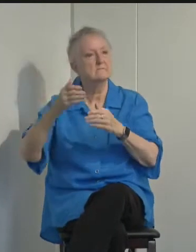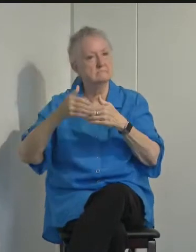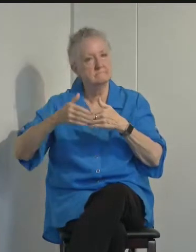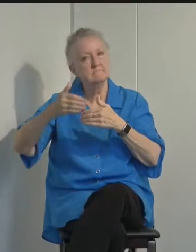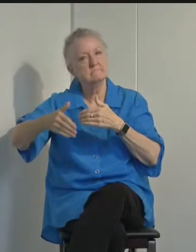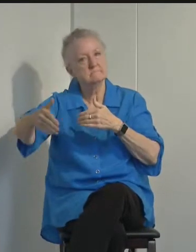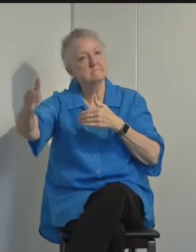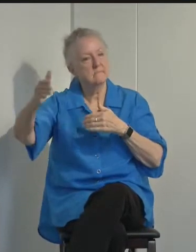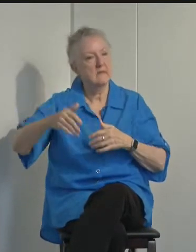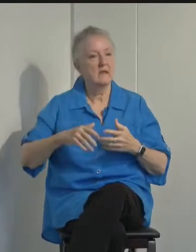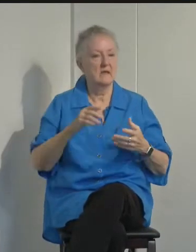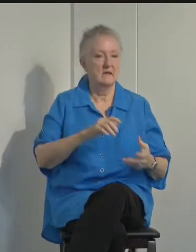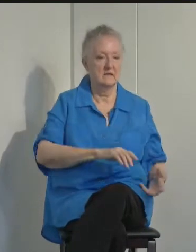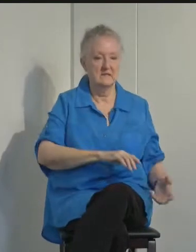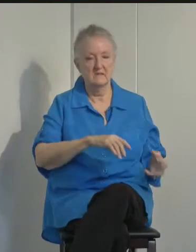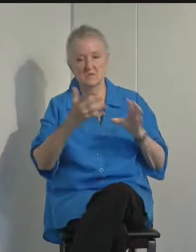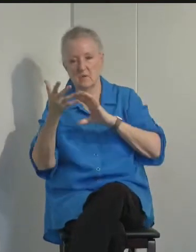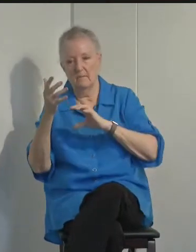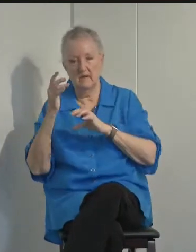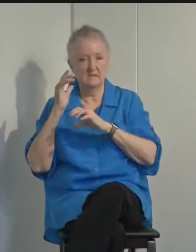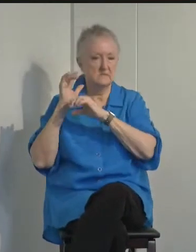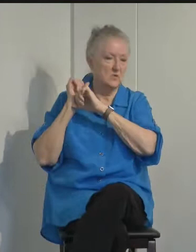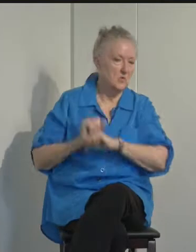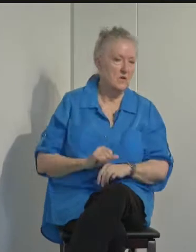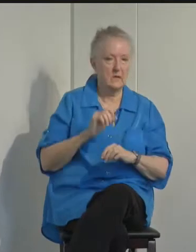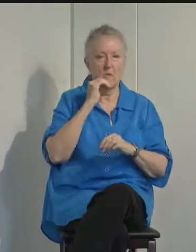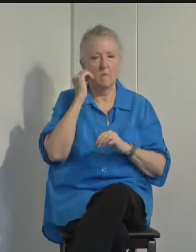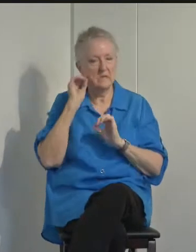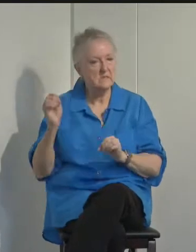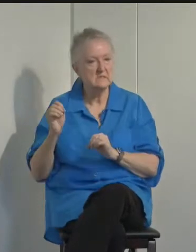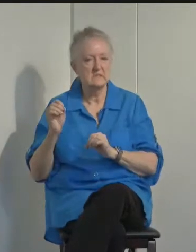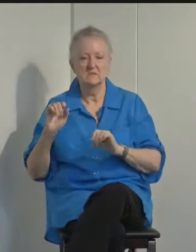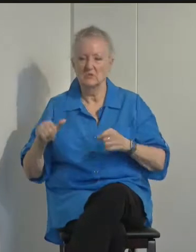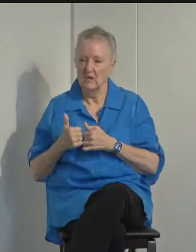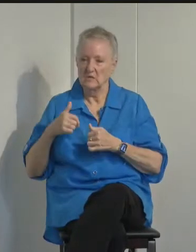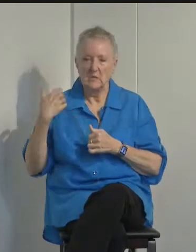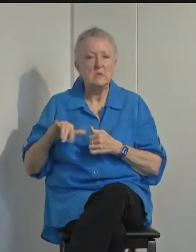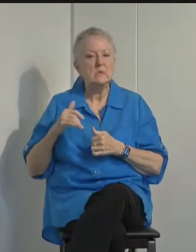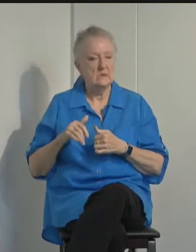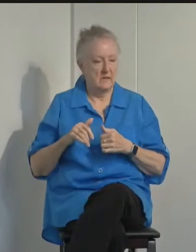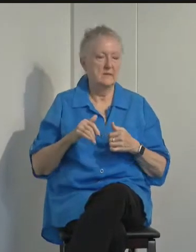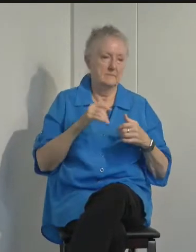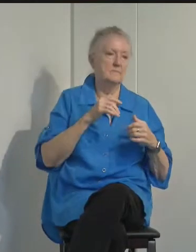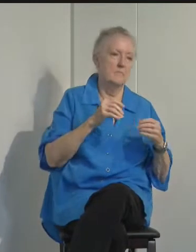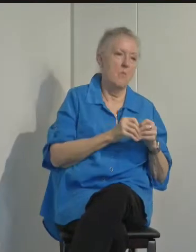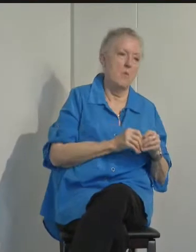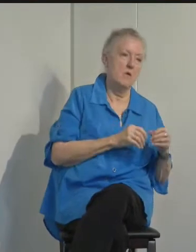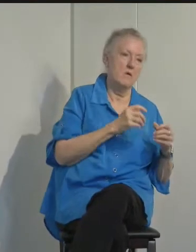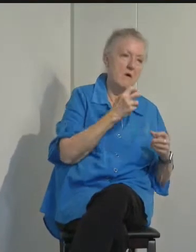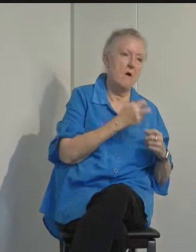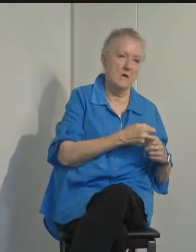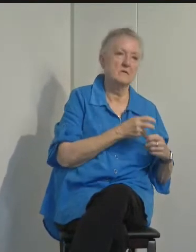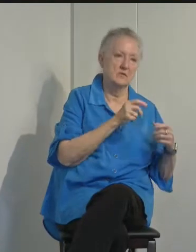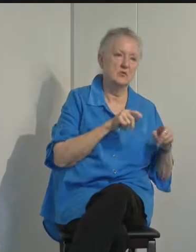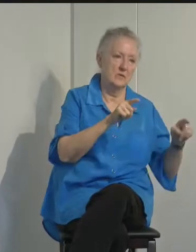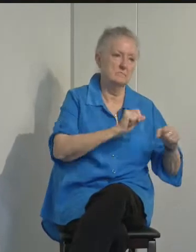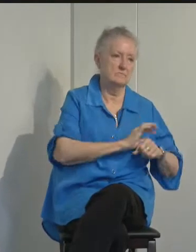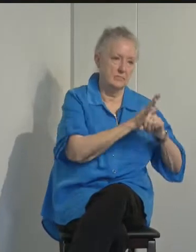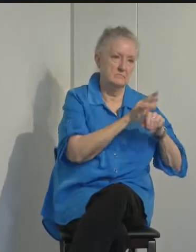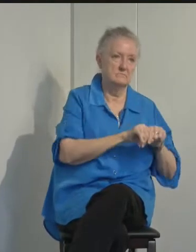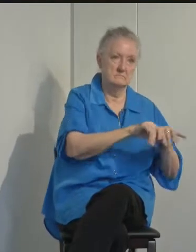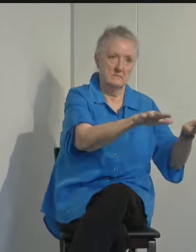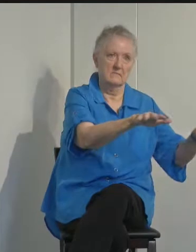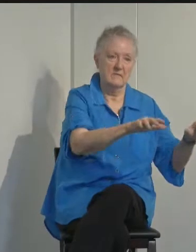Disrupting chronic homelessness is a challenging task during the best of times, let alone during a pandemic. I would like to thank the dedicated